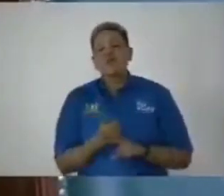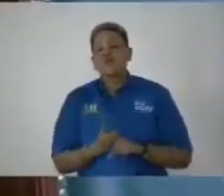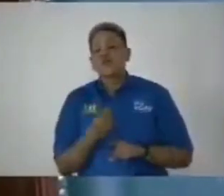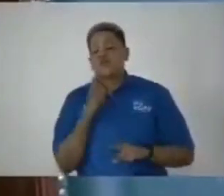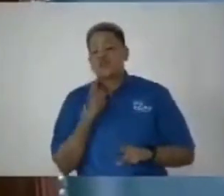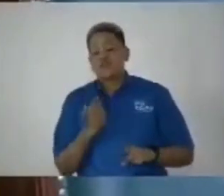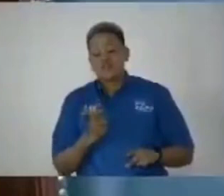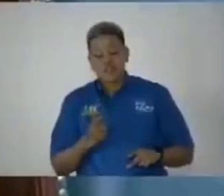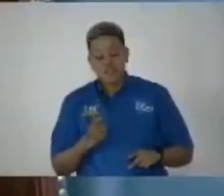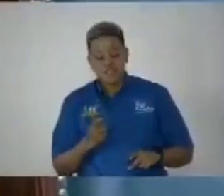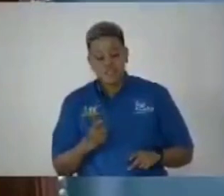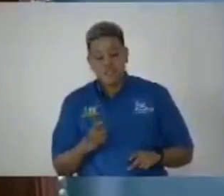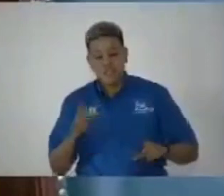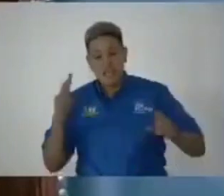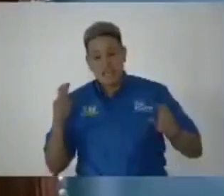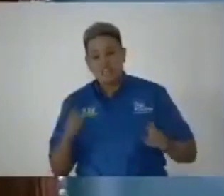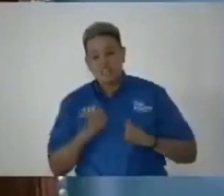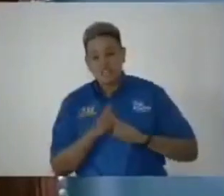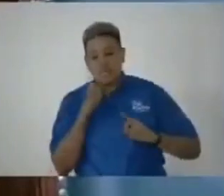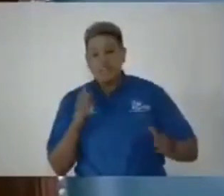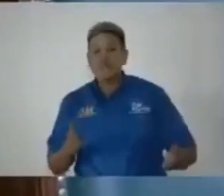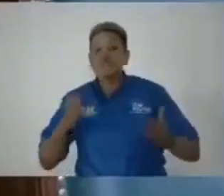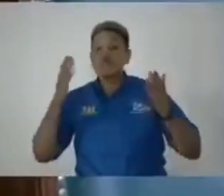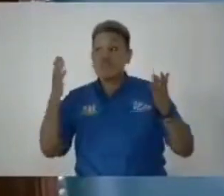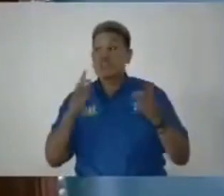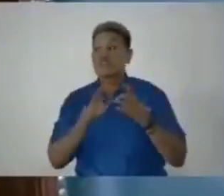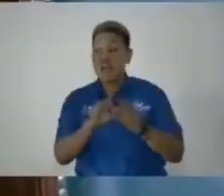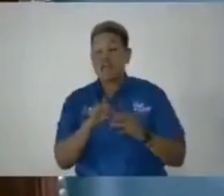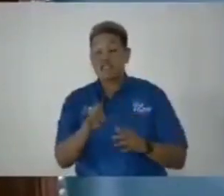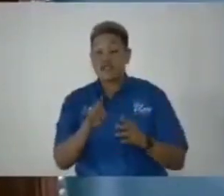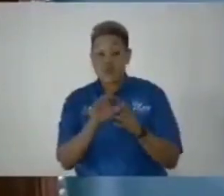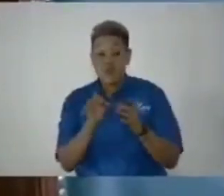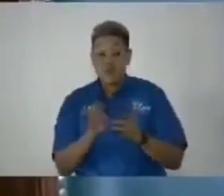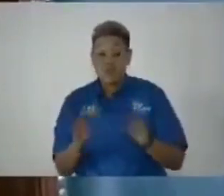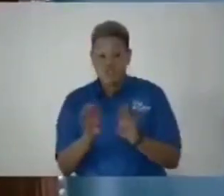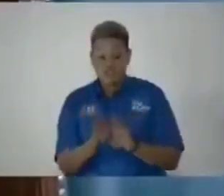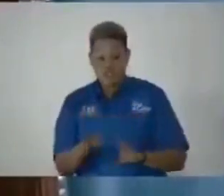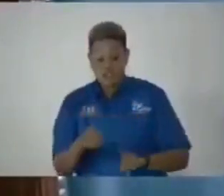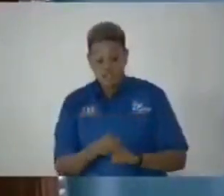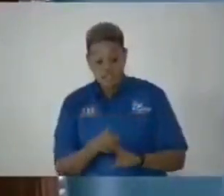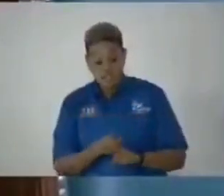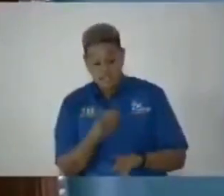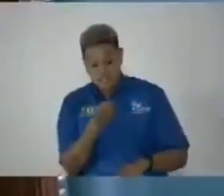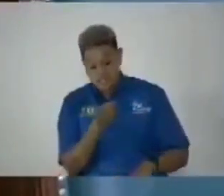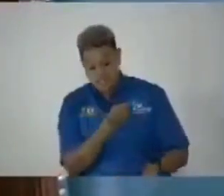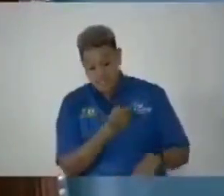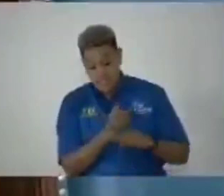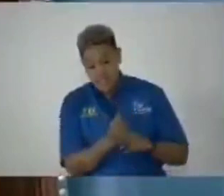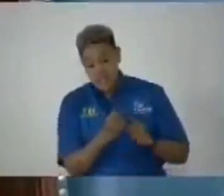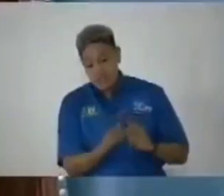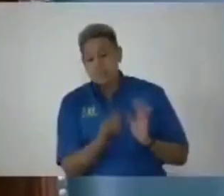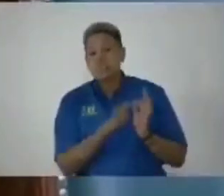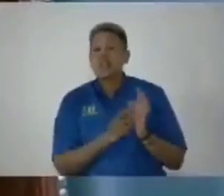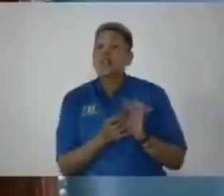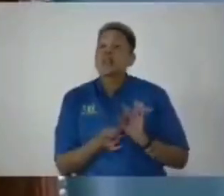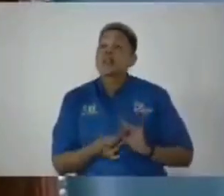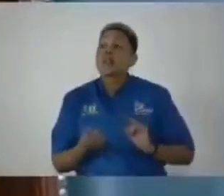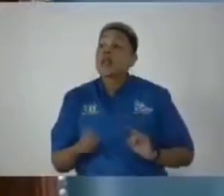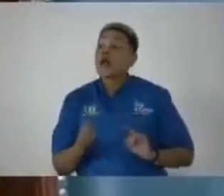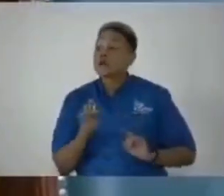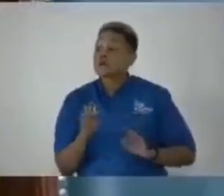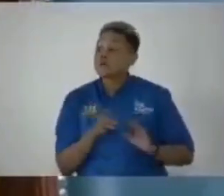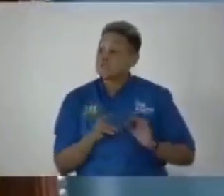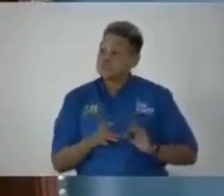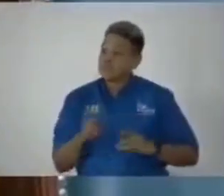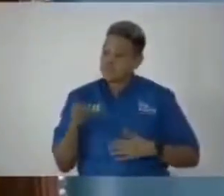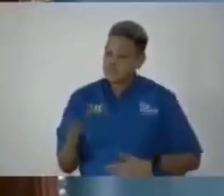a matter was raised on the motion and the Leader of the Opposition asked to speak.